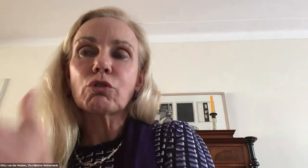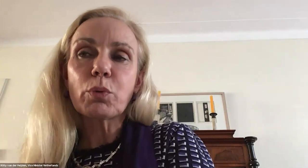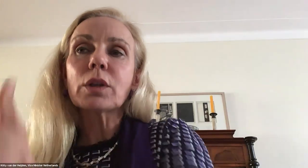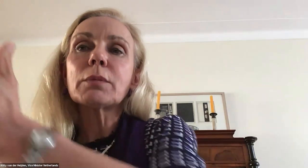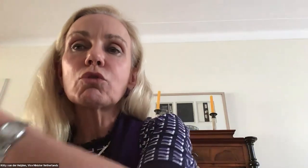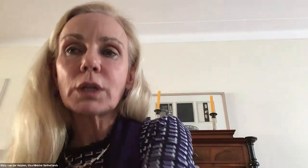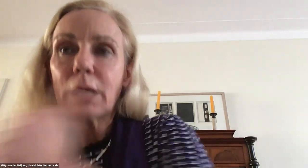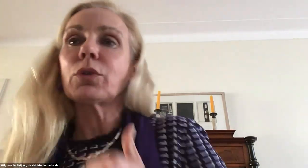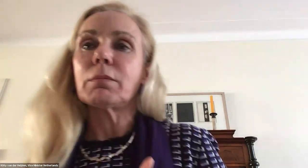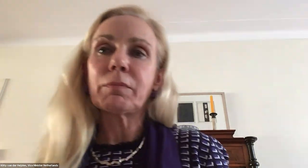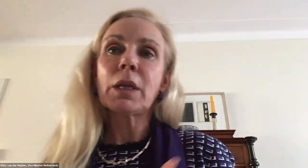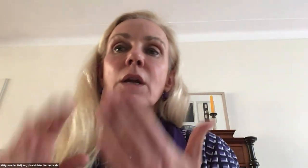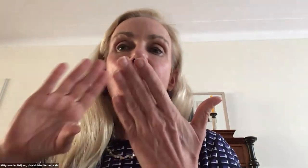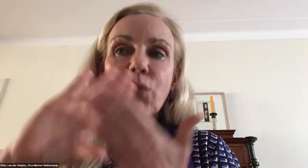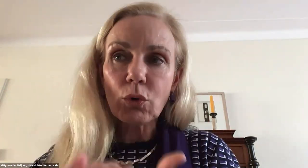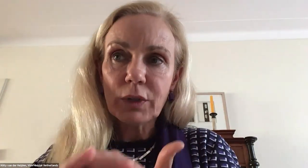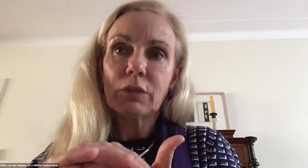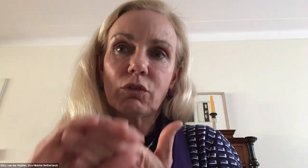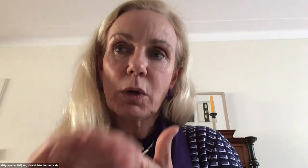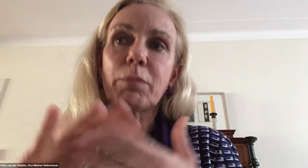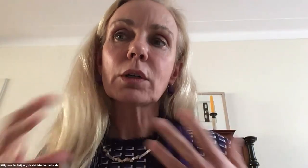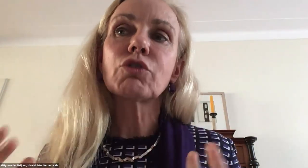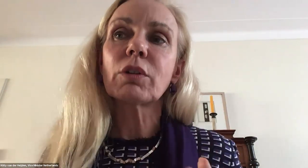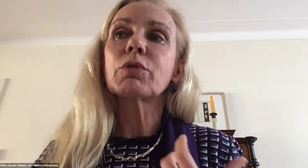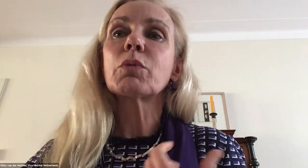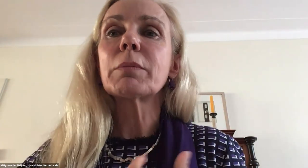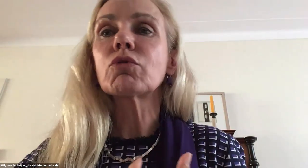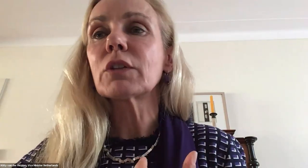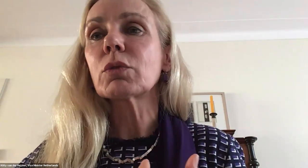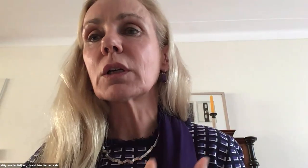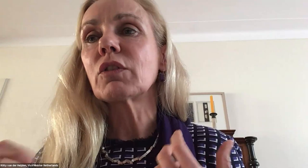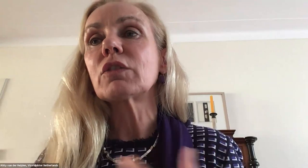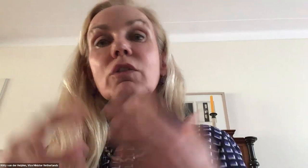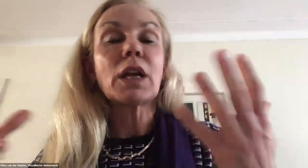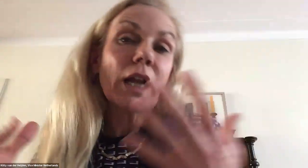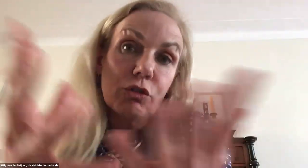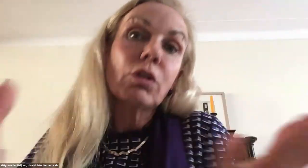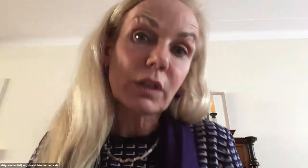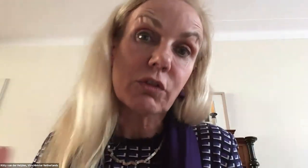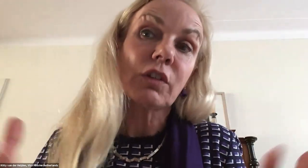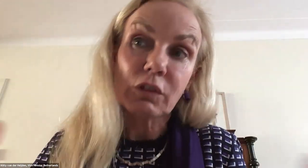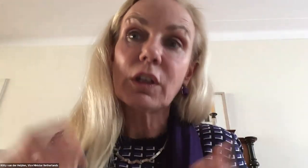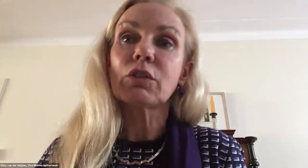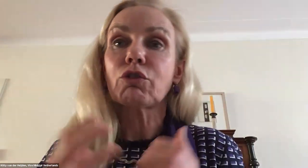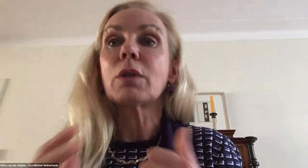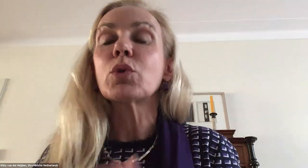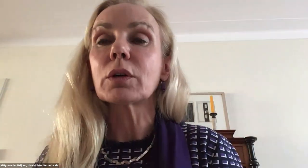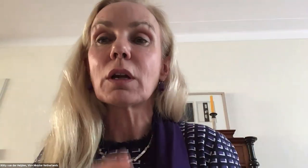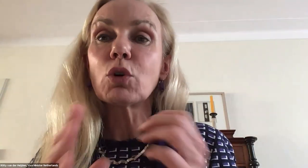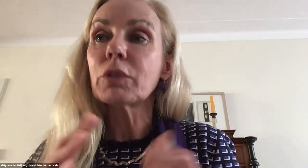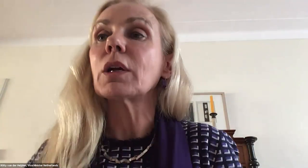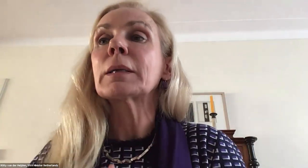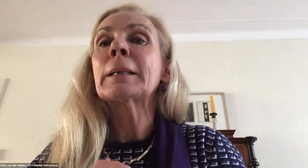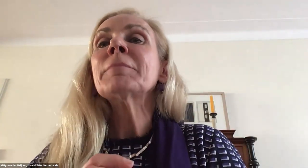donors to support them, to enable them. Four reasons why partnerships with women rights organizations and action coalitions, such as these, are so